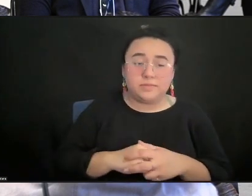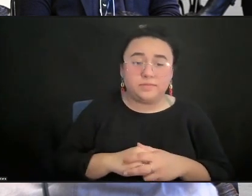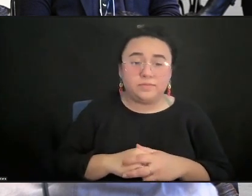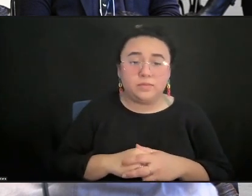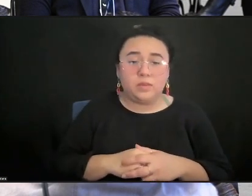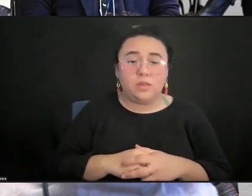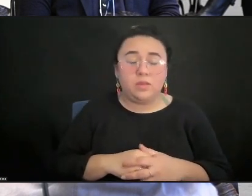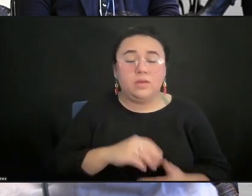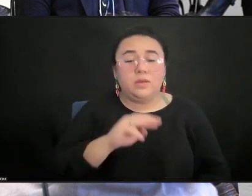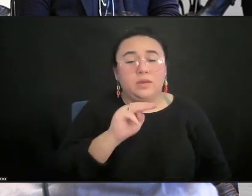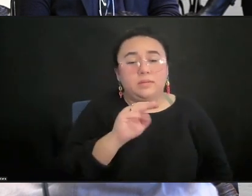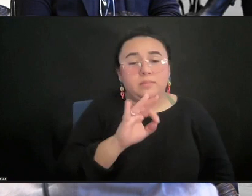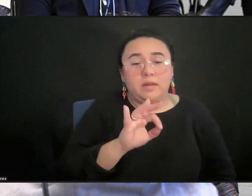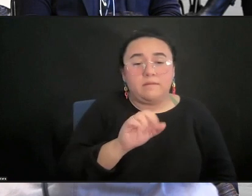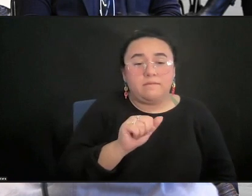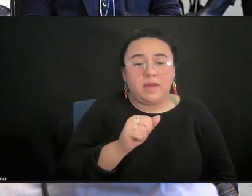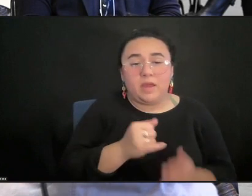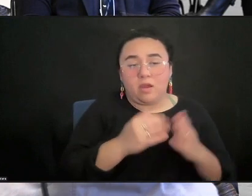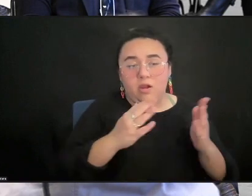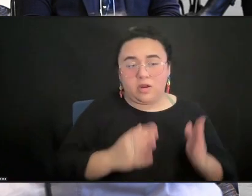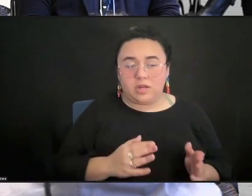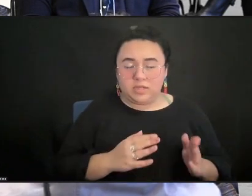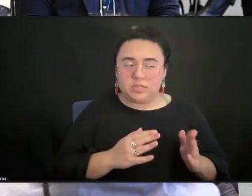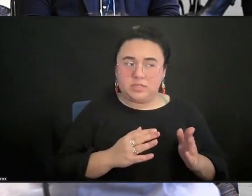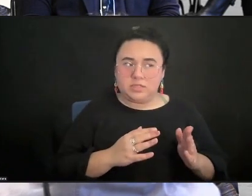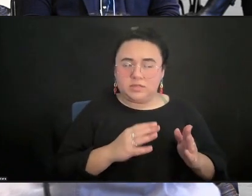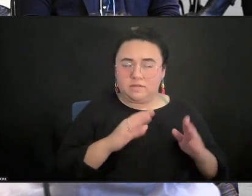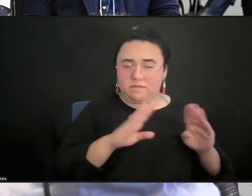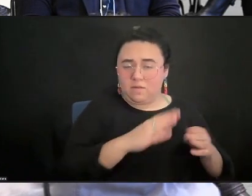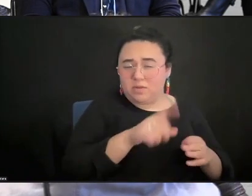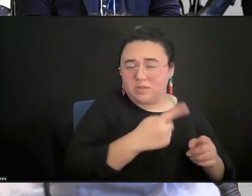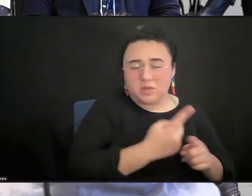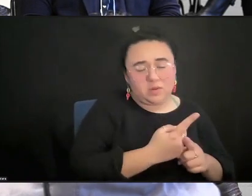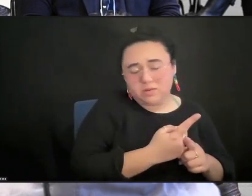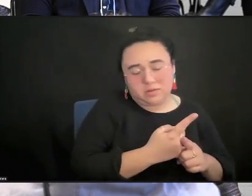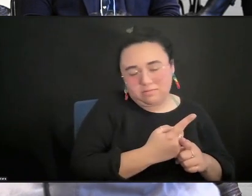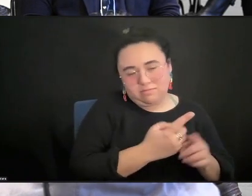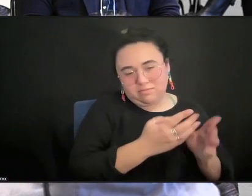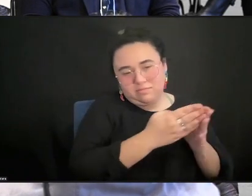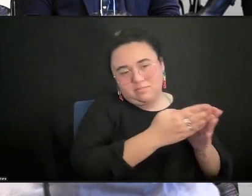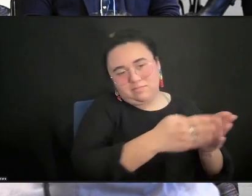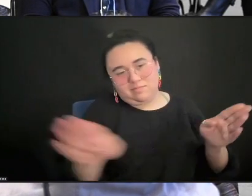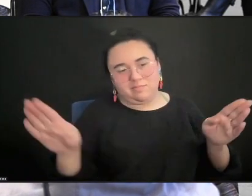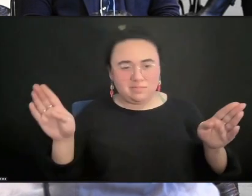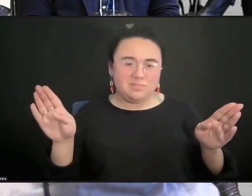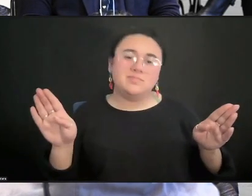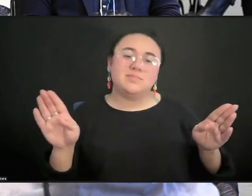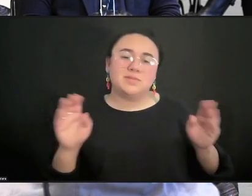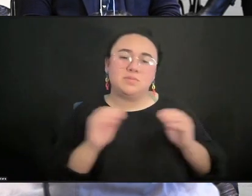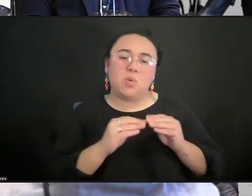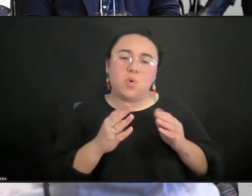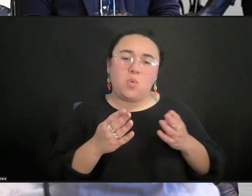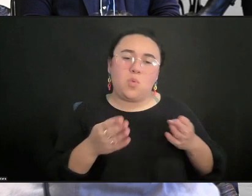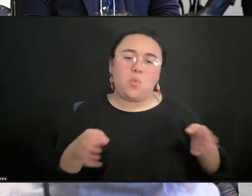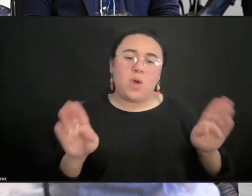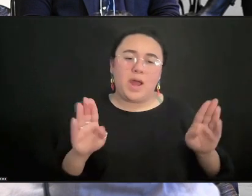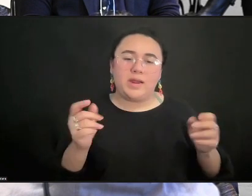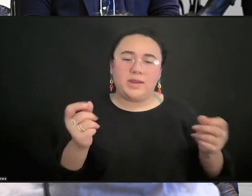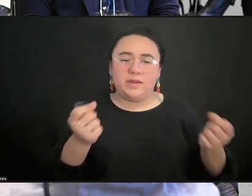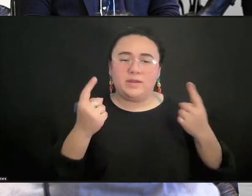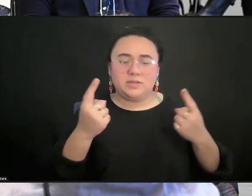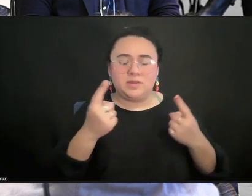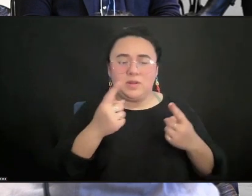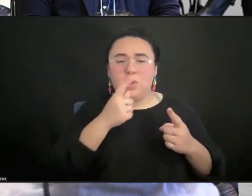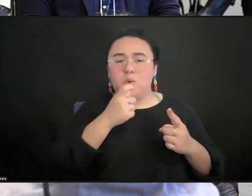I don't know what the other way to talk about it, but to include a much wider understanding of who our